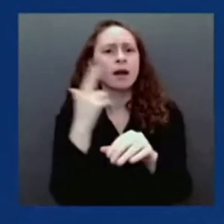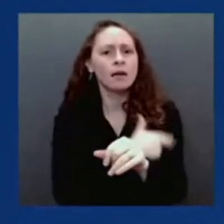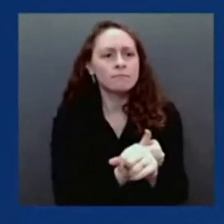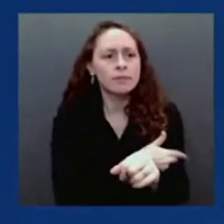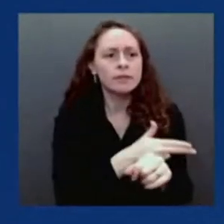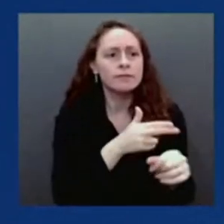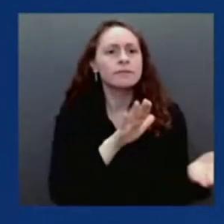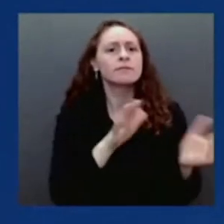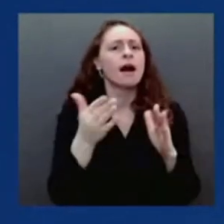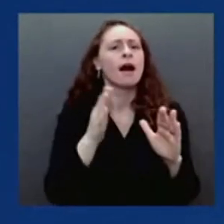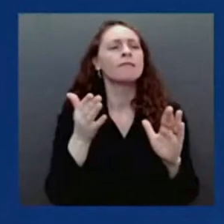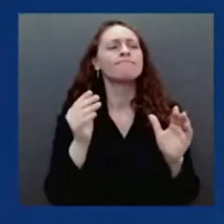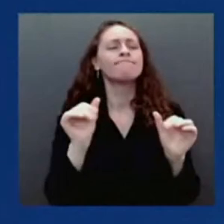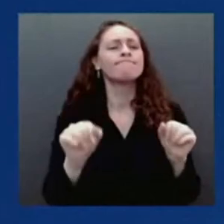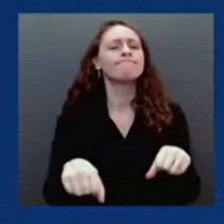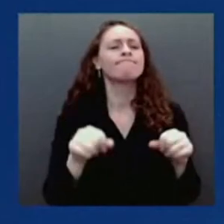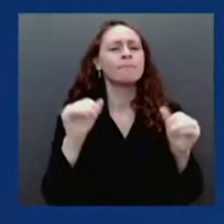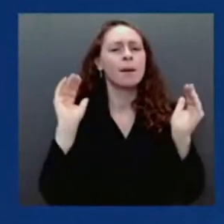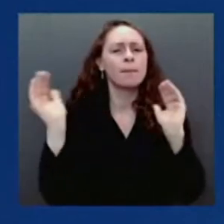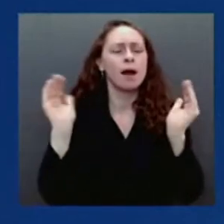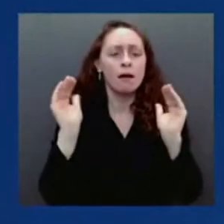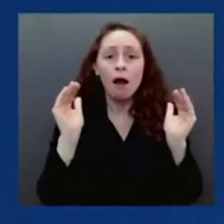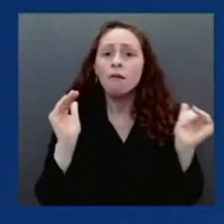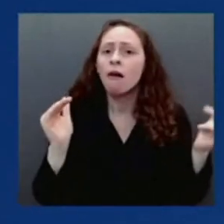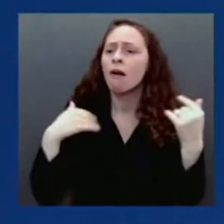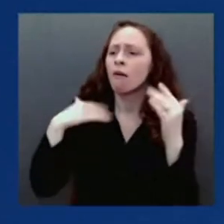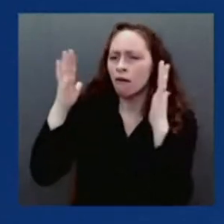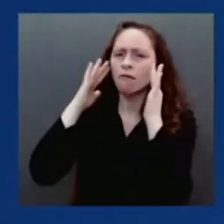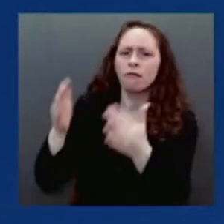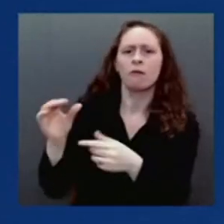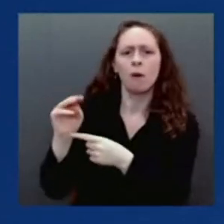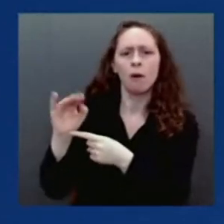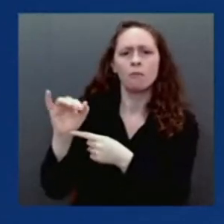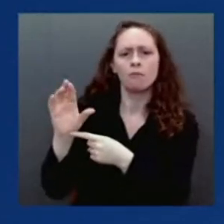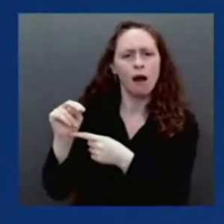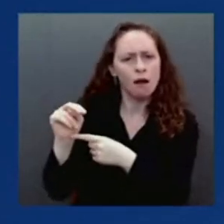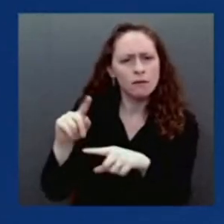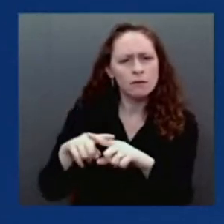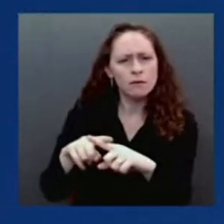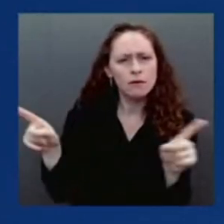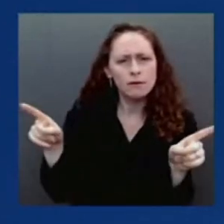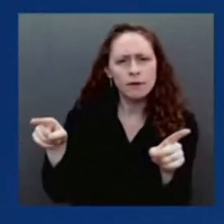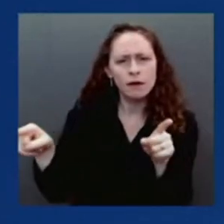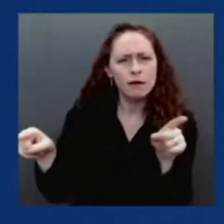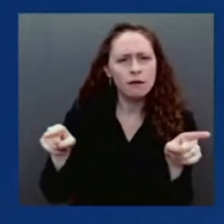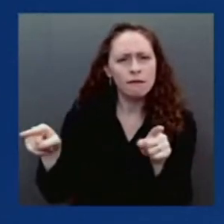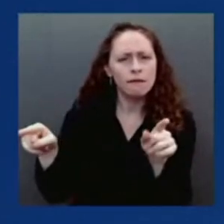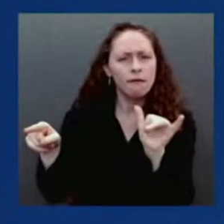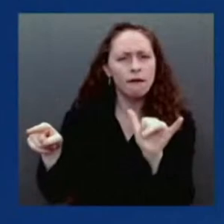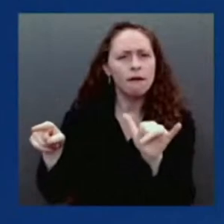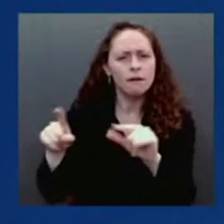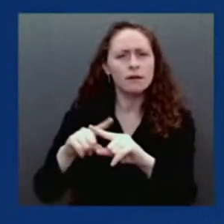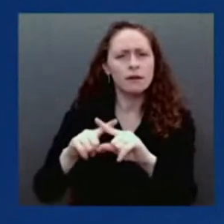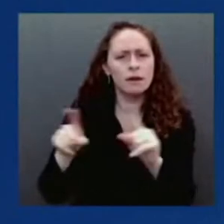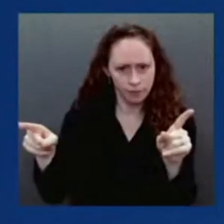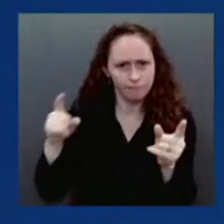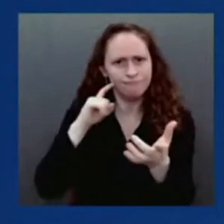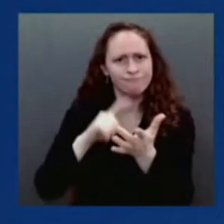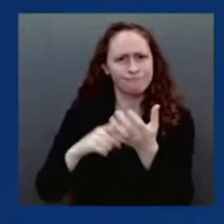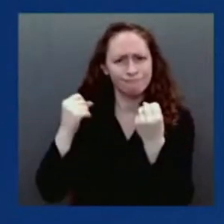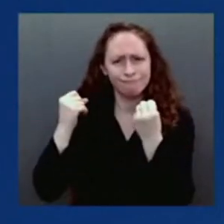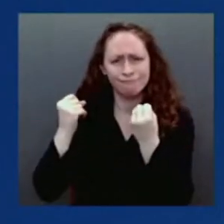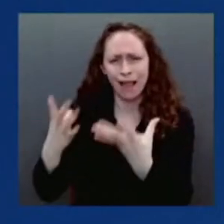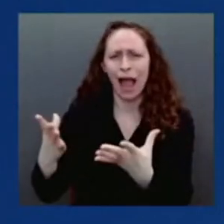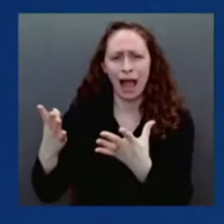while cases have dramatically increased and are five times higher than they were during the Delta wave, hospitalizations have not